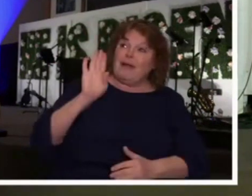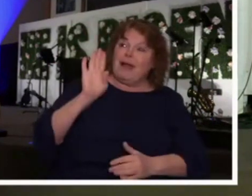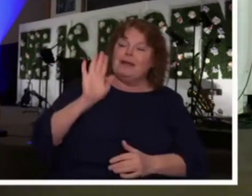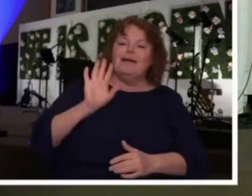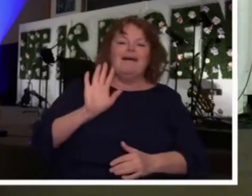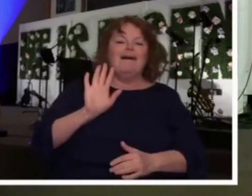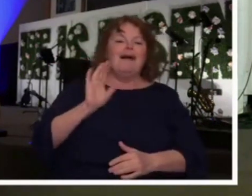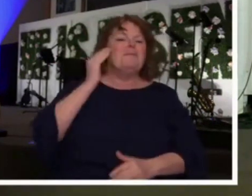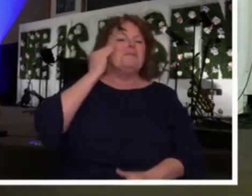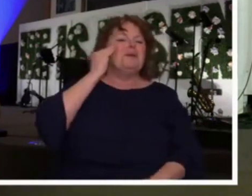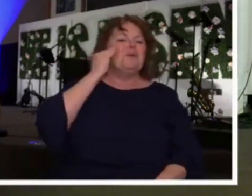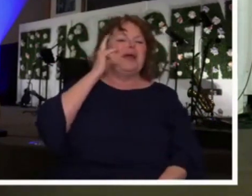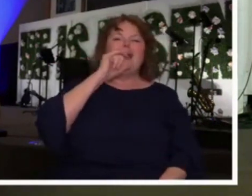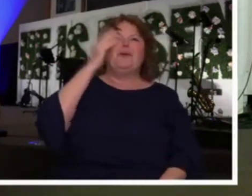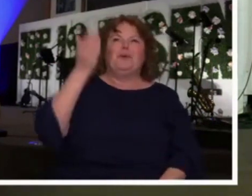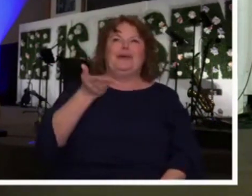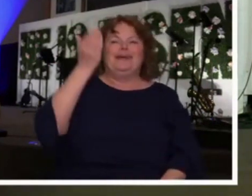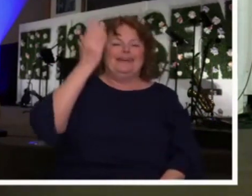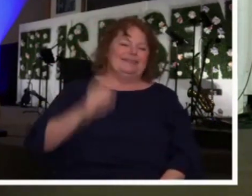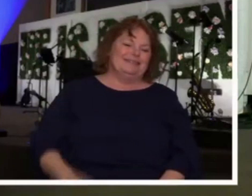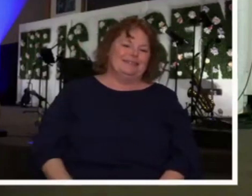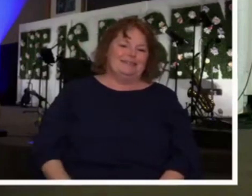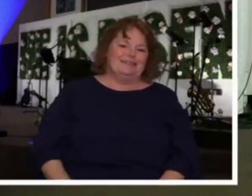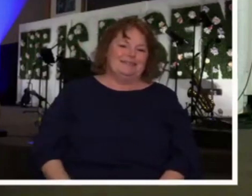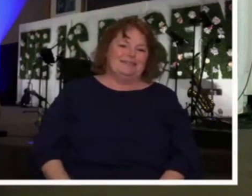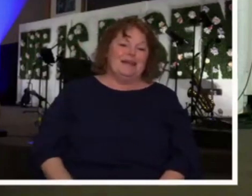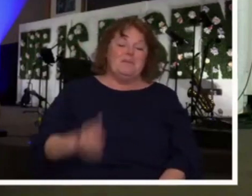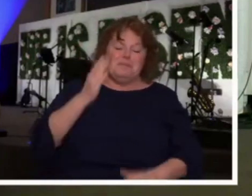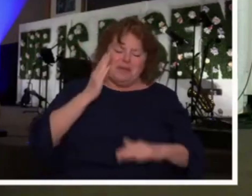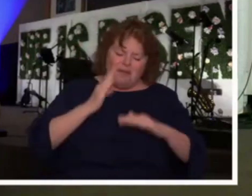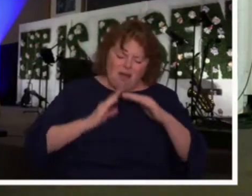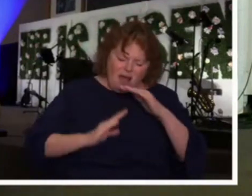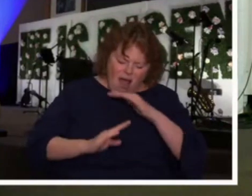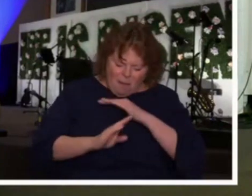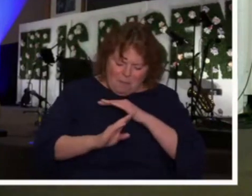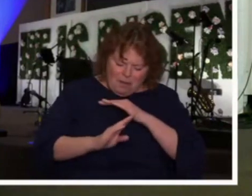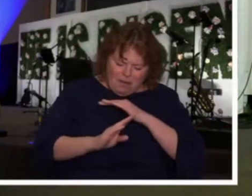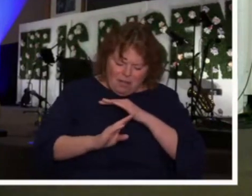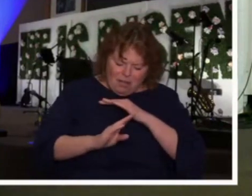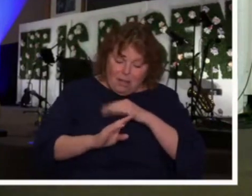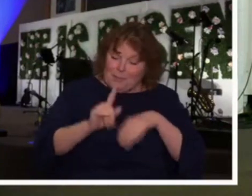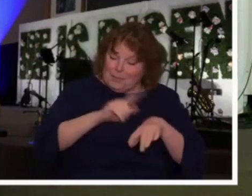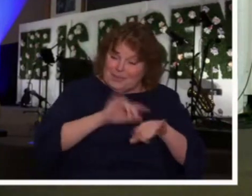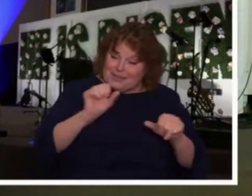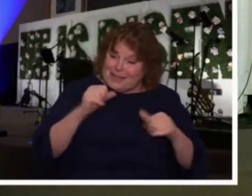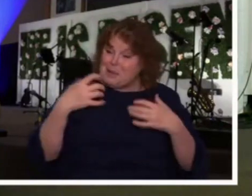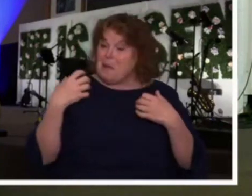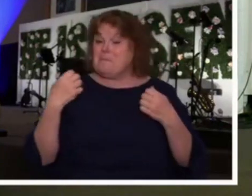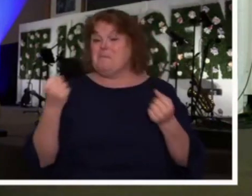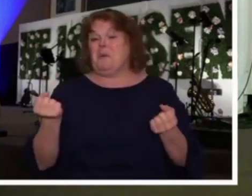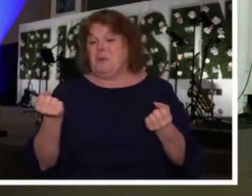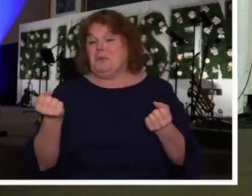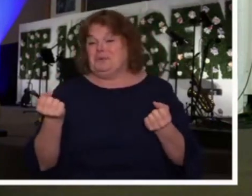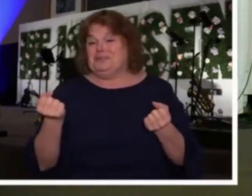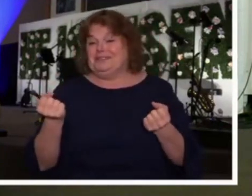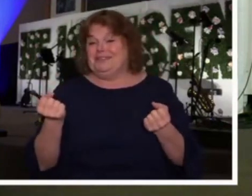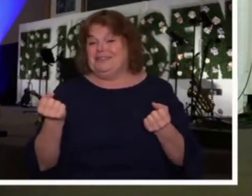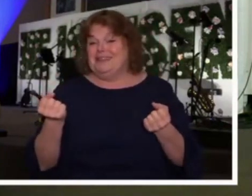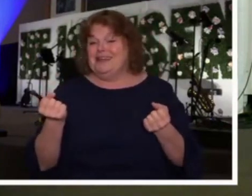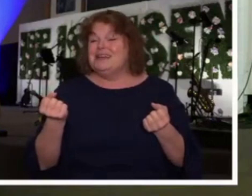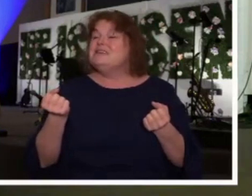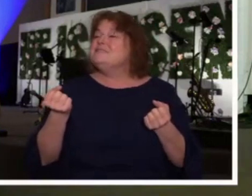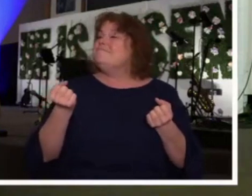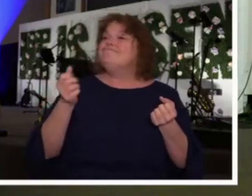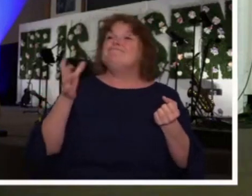With absolute humility, but with unhindered boldness, realize and accept and fully acknowledge